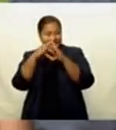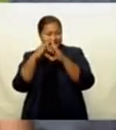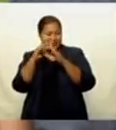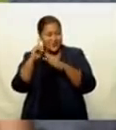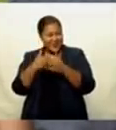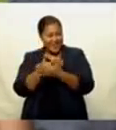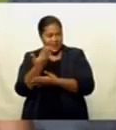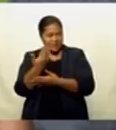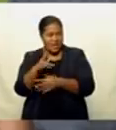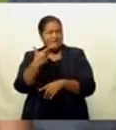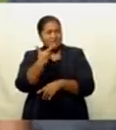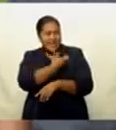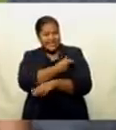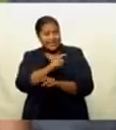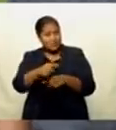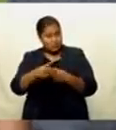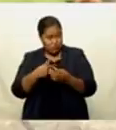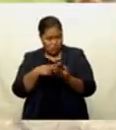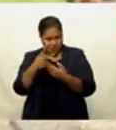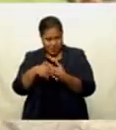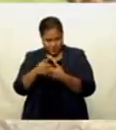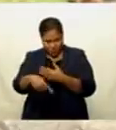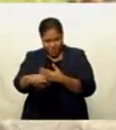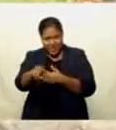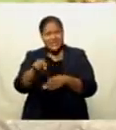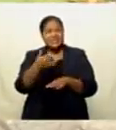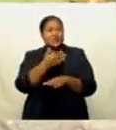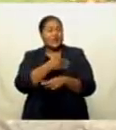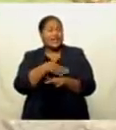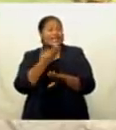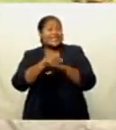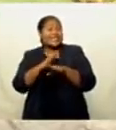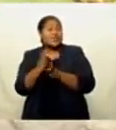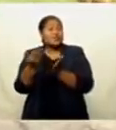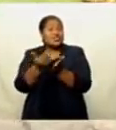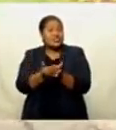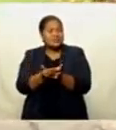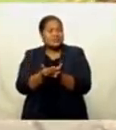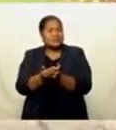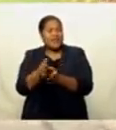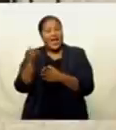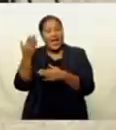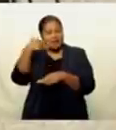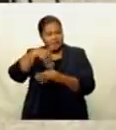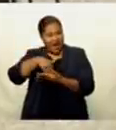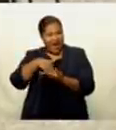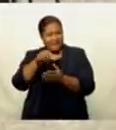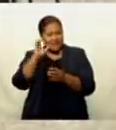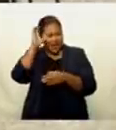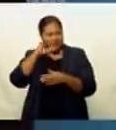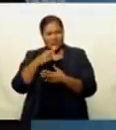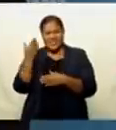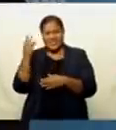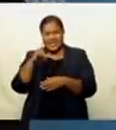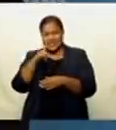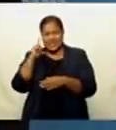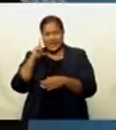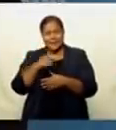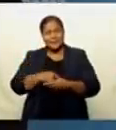program is continuing this week and a new shipment of vaccine arrived in the country yesterday. We've administered about 36